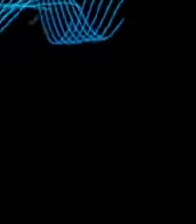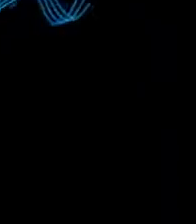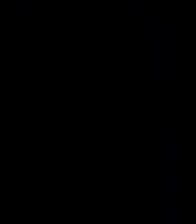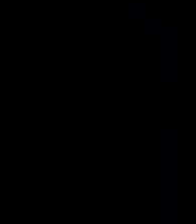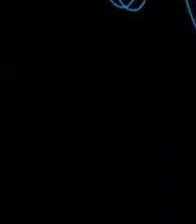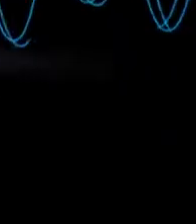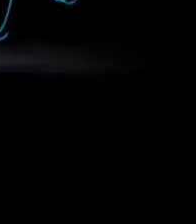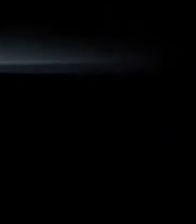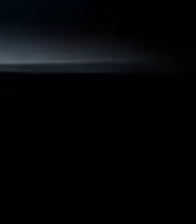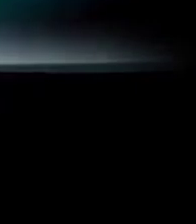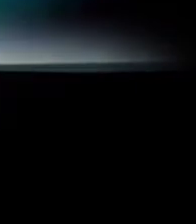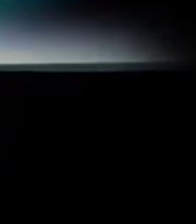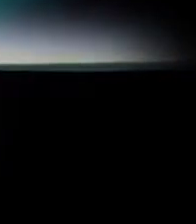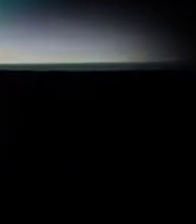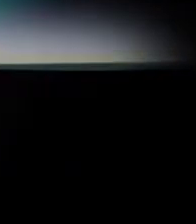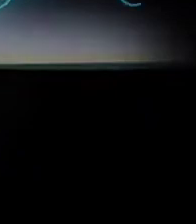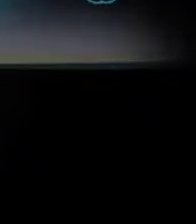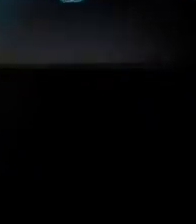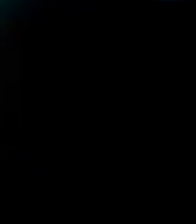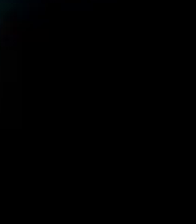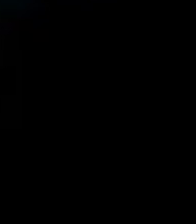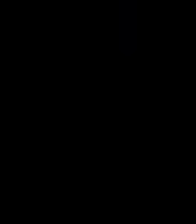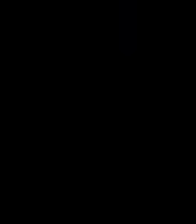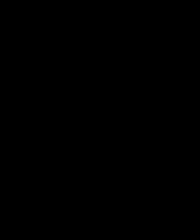Supporting local content so you can see more of New Zealand On Air.